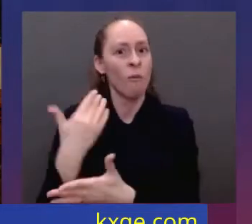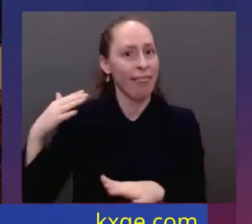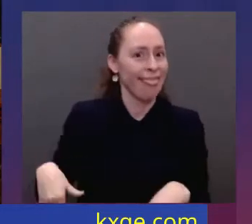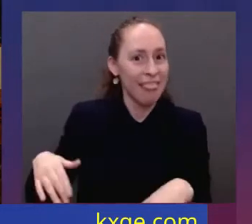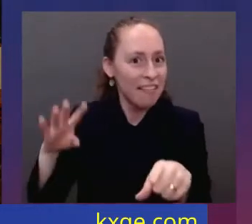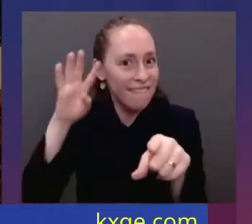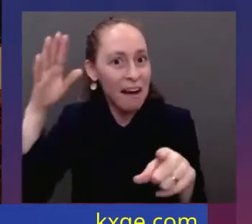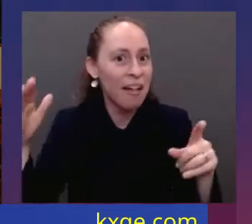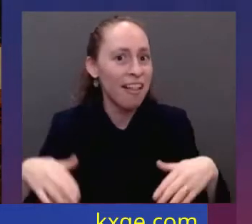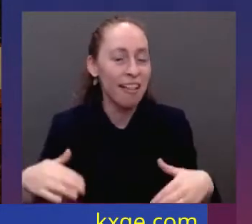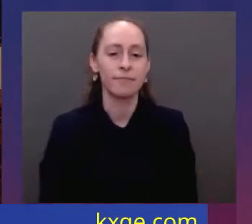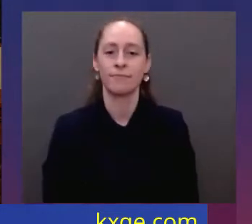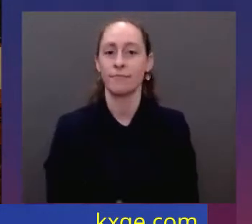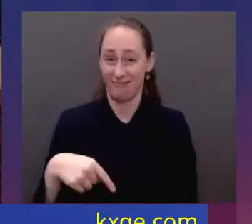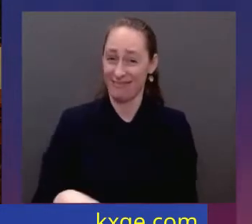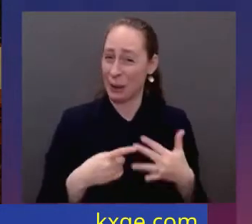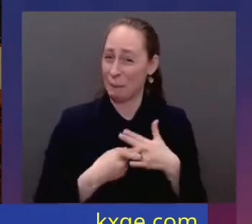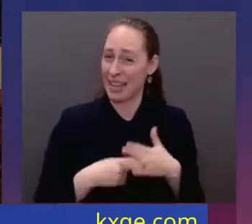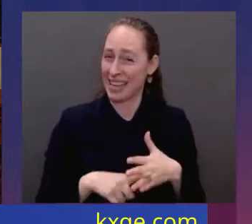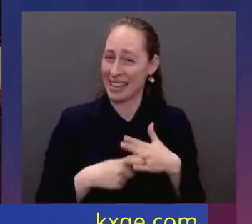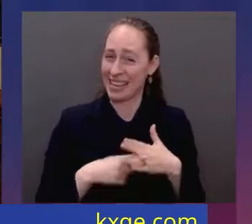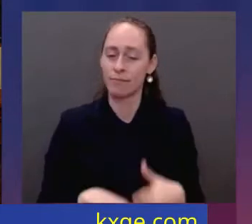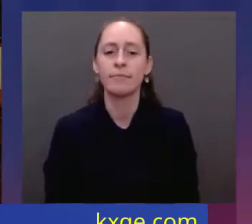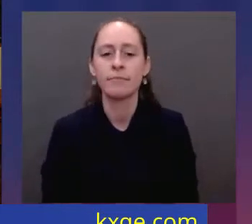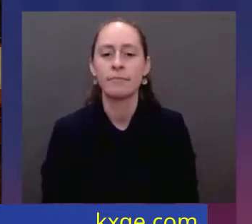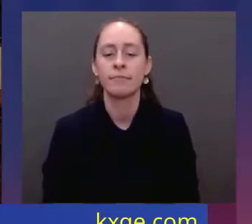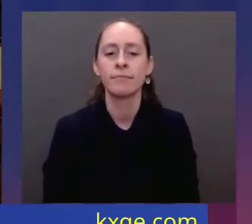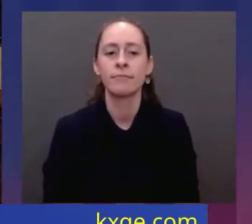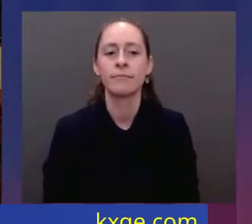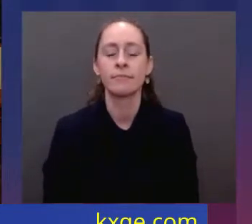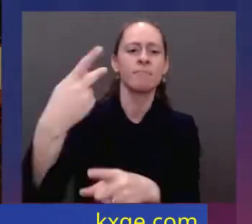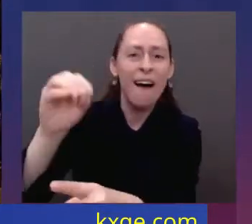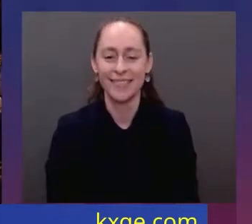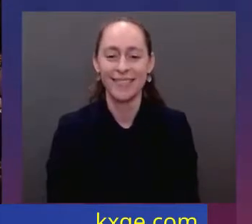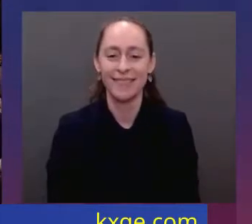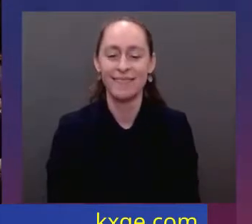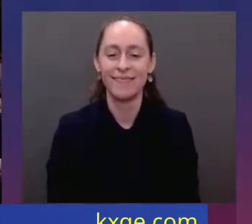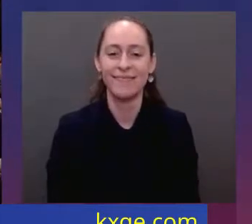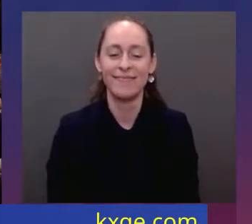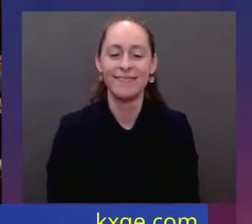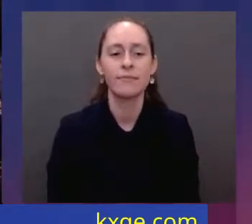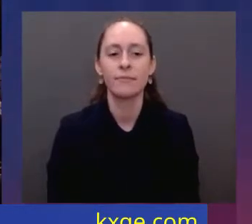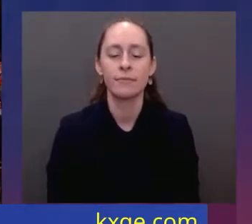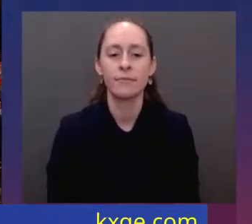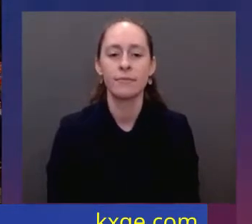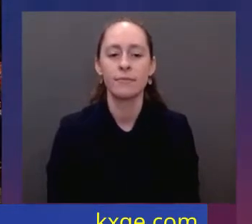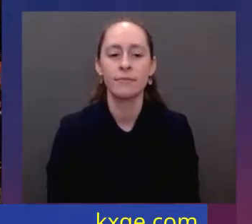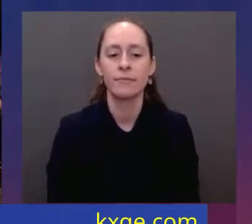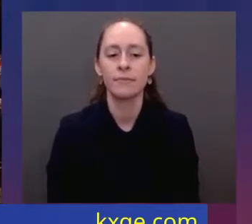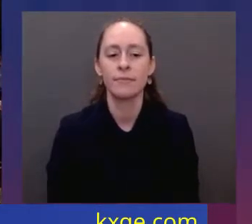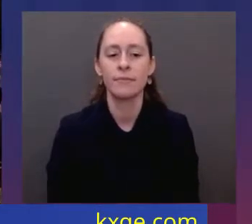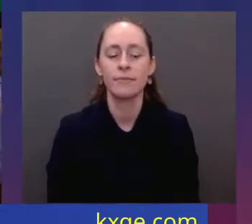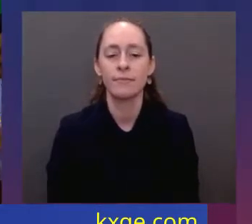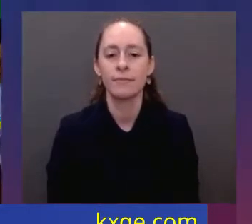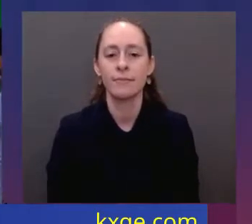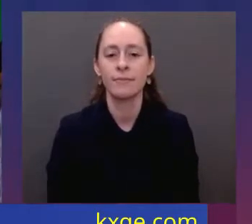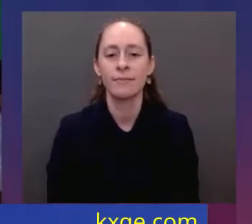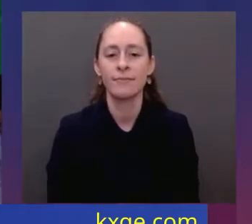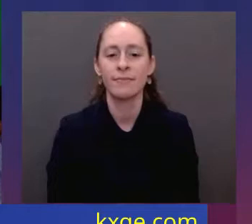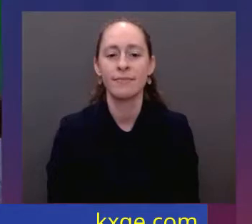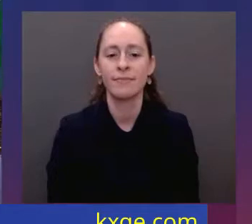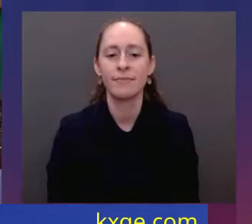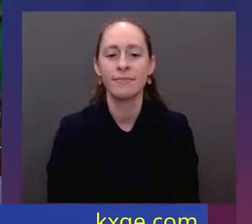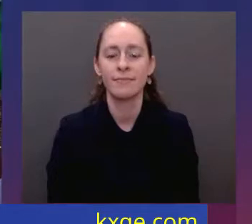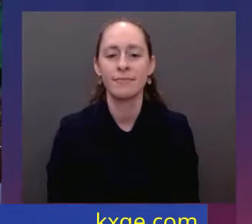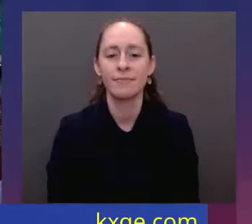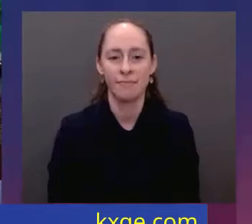CEO, Pat Gelsinger, who is here tonight. don't know where Pat is. Pat, there you go. Pat, stand up. Pat. Pat came to see me and he told me they're ready to